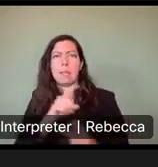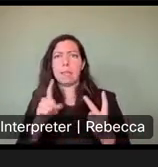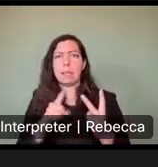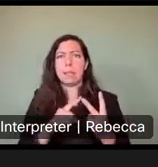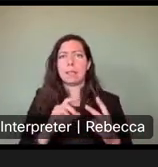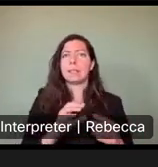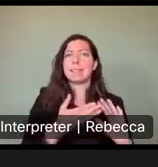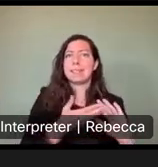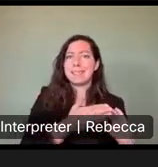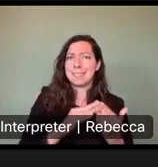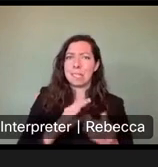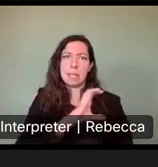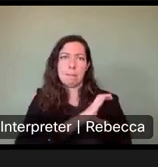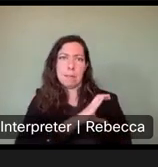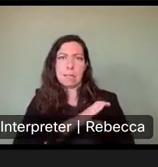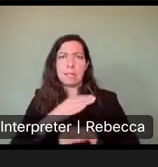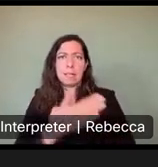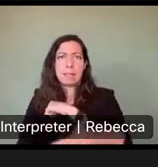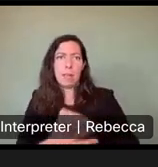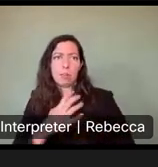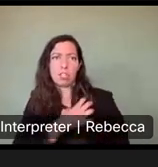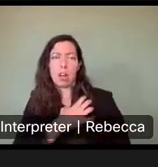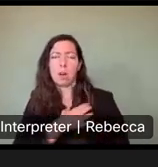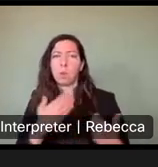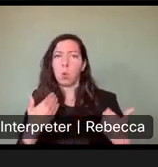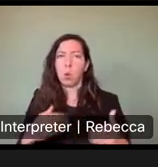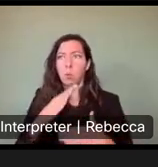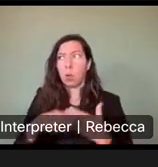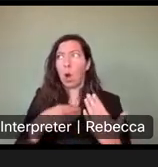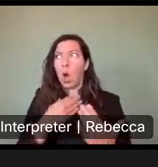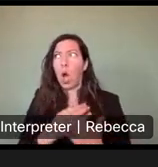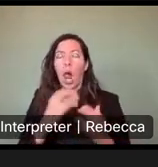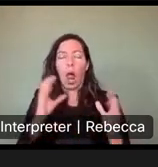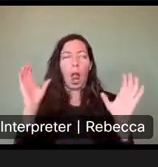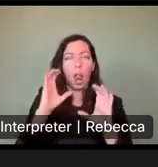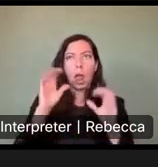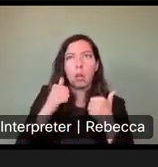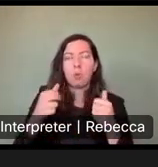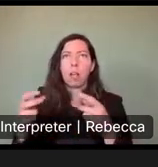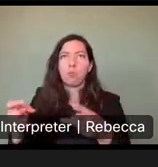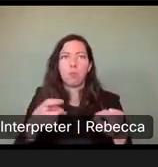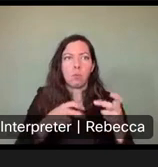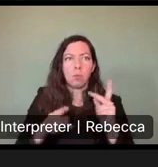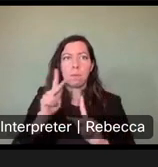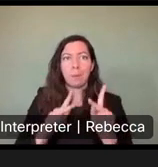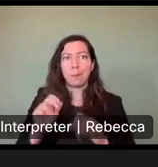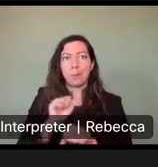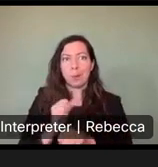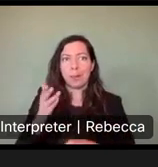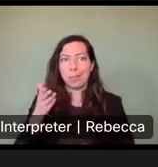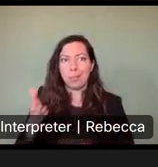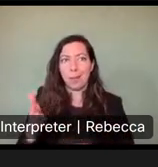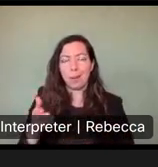municipalities counties. We are all struggling to fill our law enforcement positions and state parks is right in the middle of that as well.